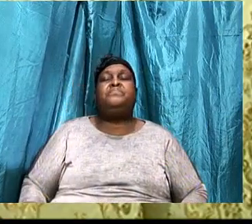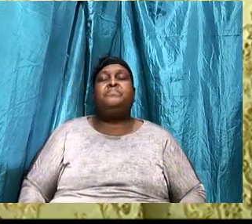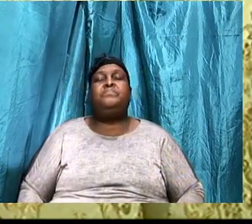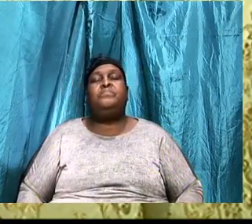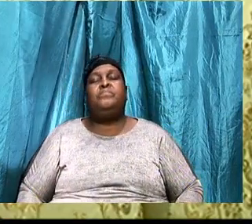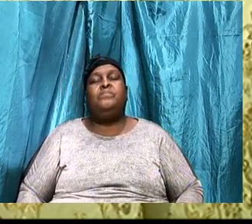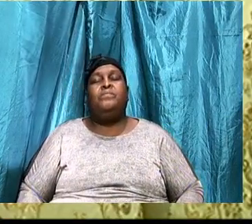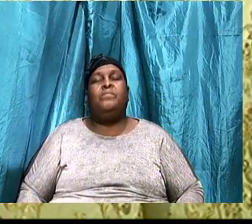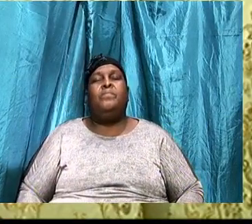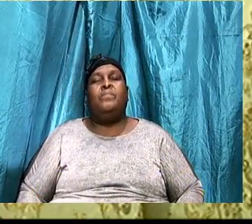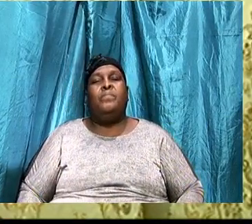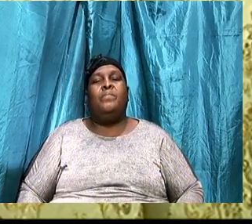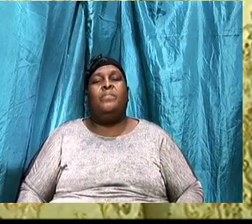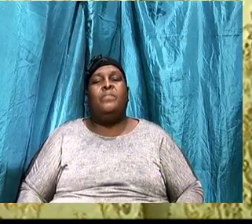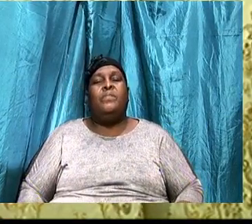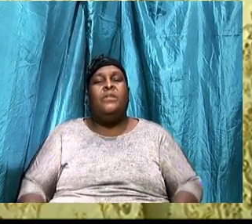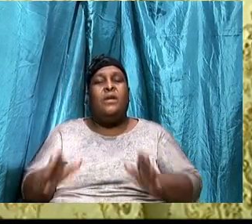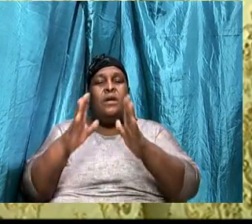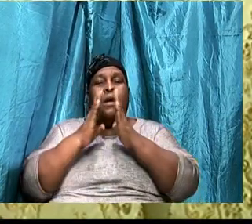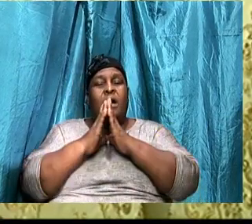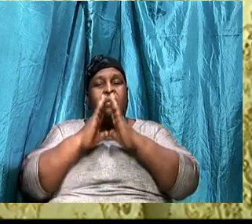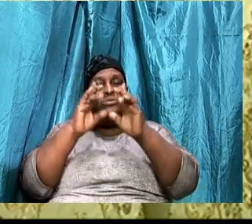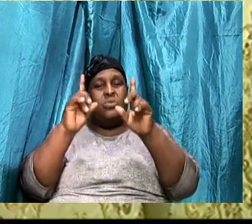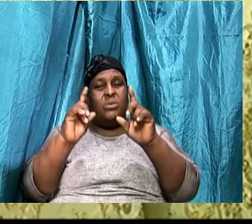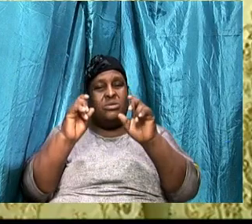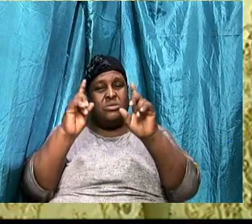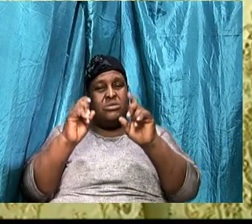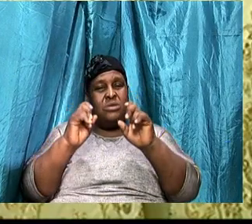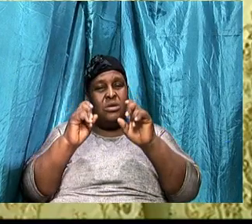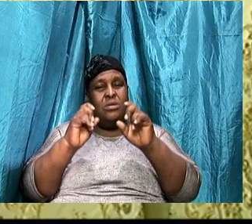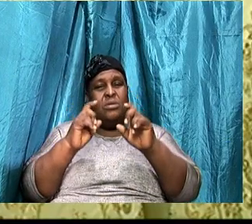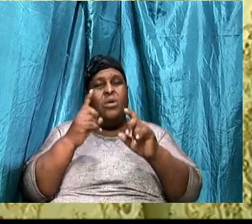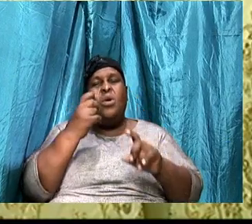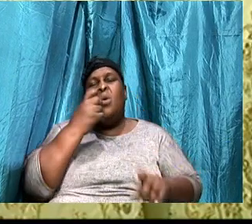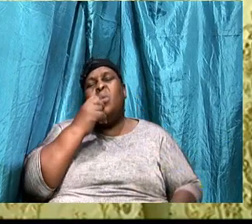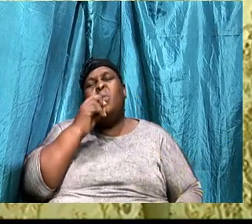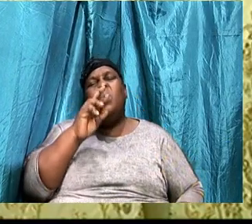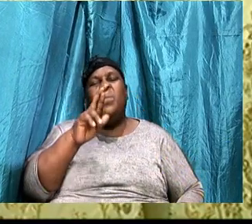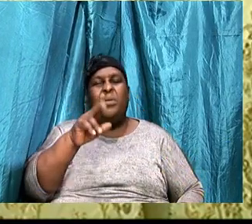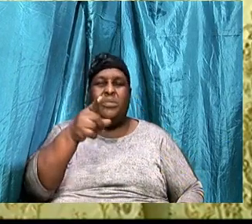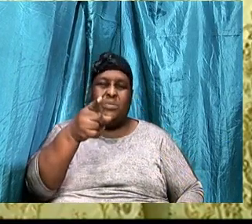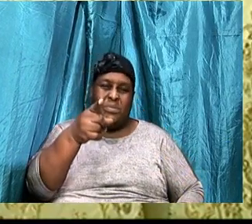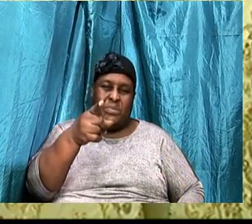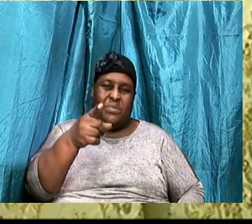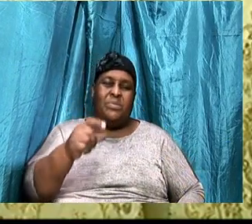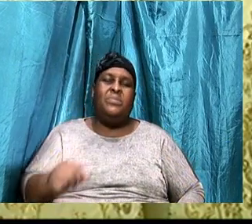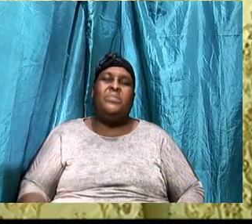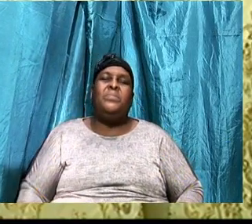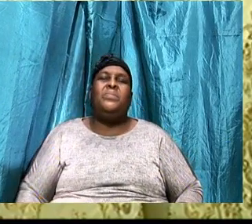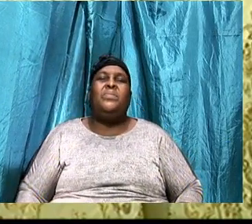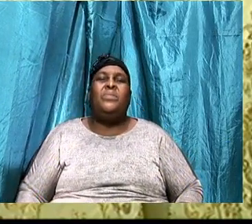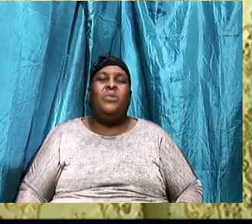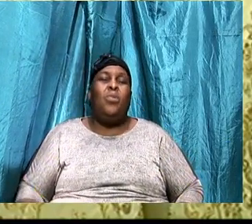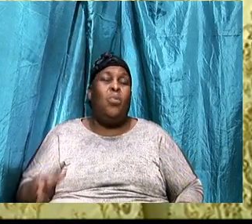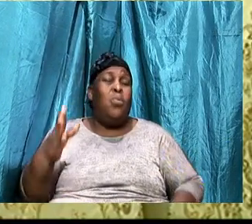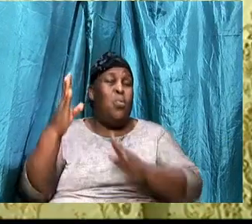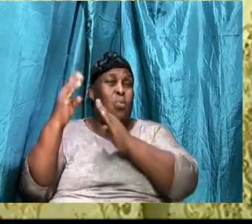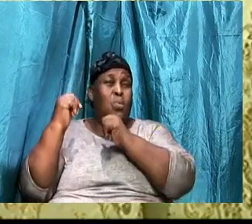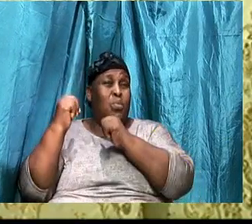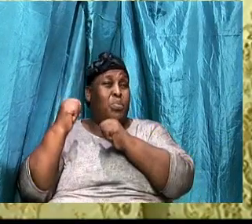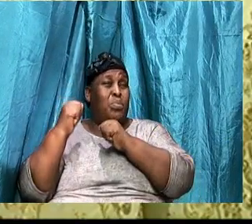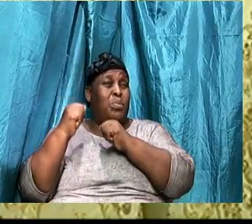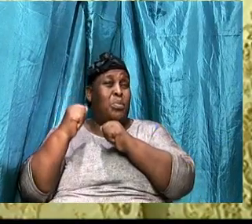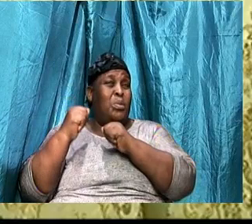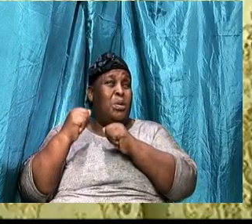are you? I hope that as we went through the week. That we